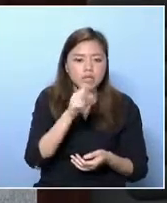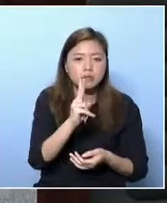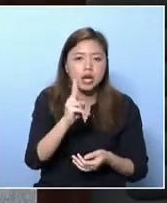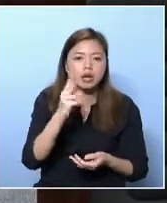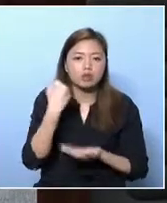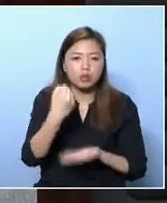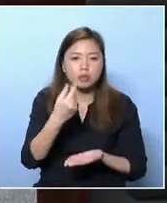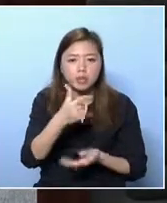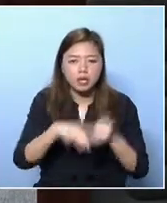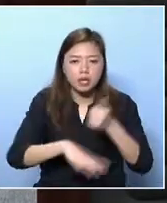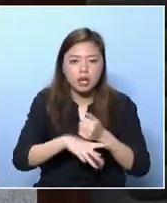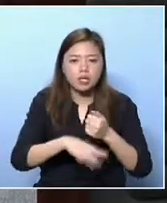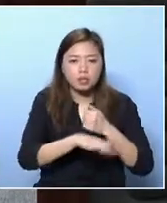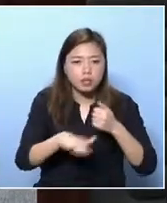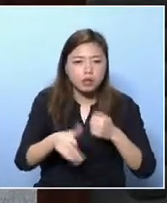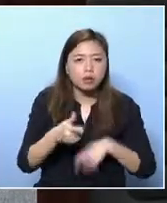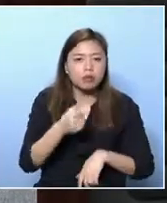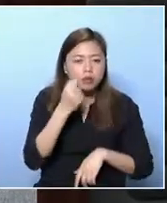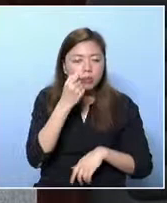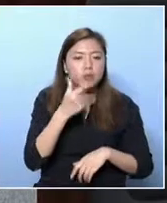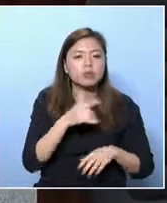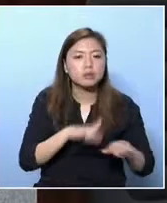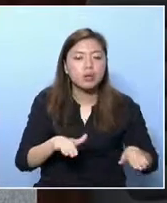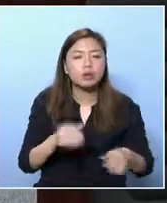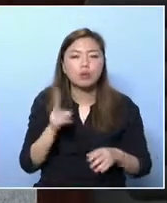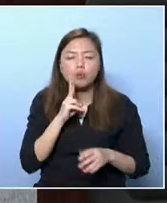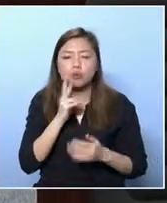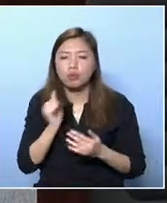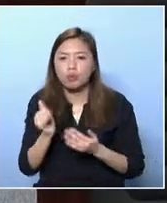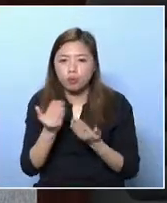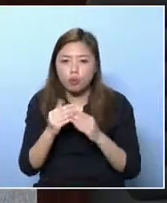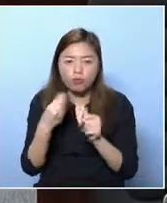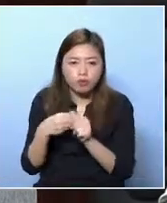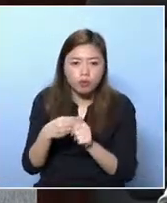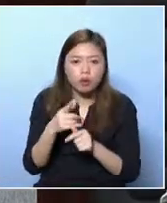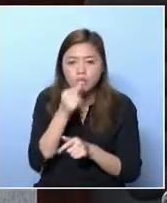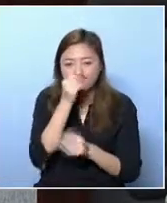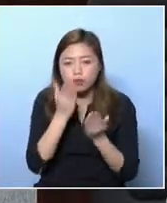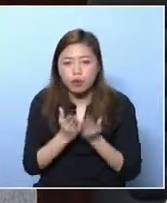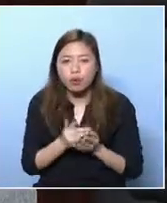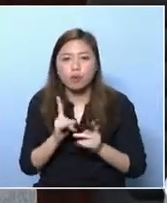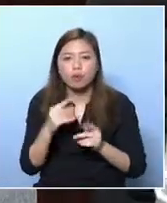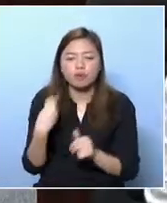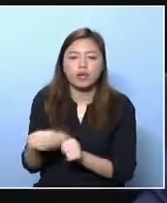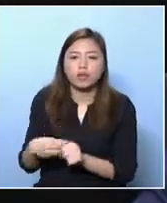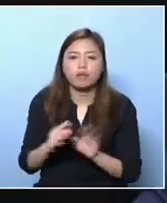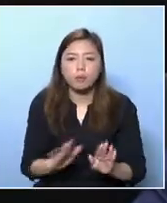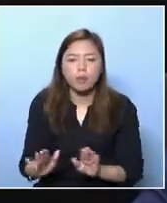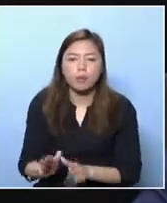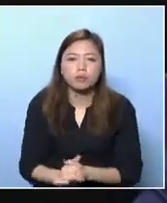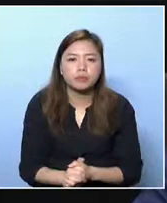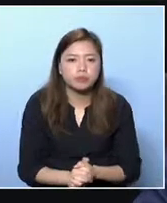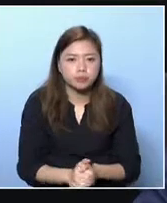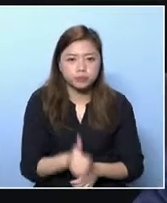And a subsidy of $1200 should be given to SANS students so that they can